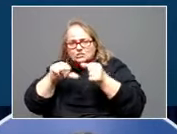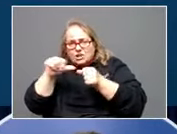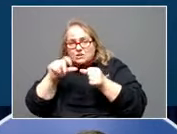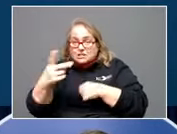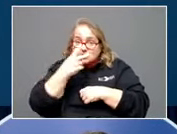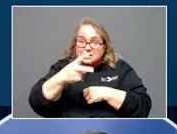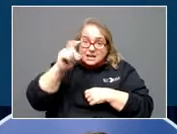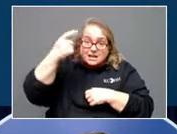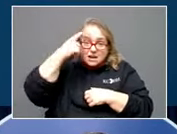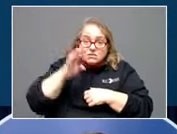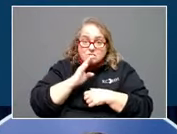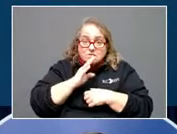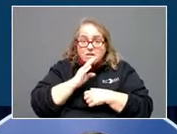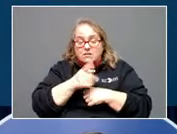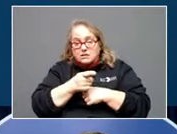Met a young family.